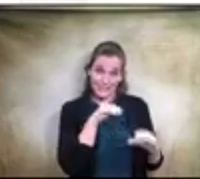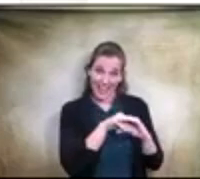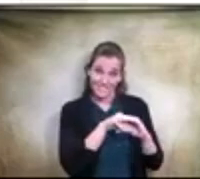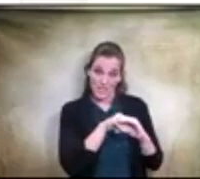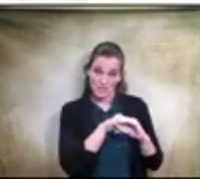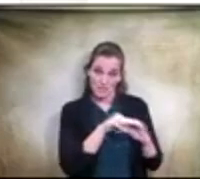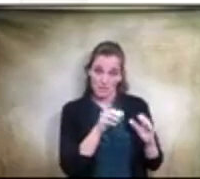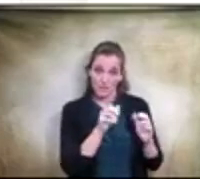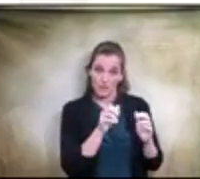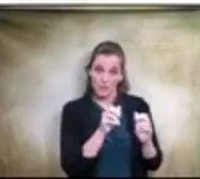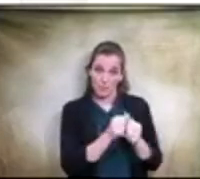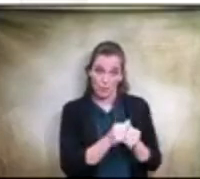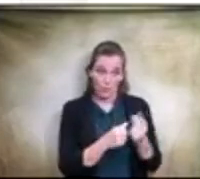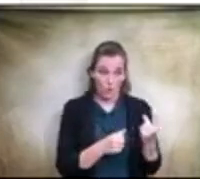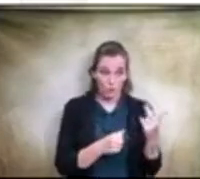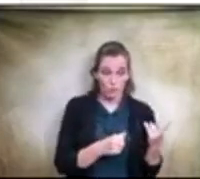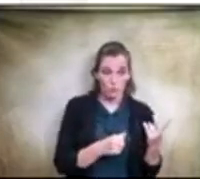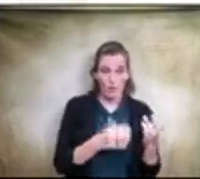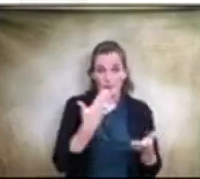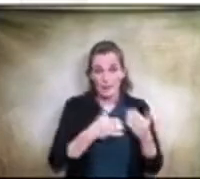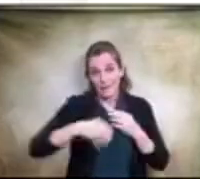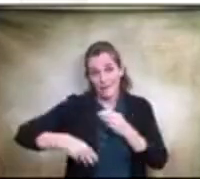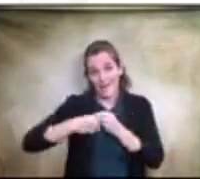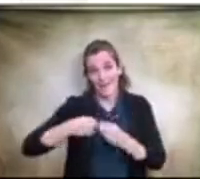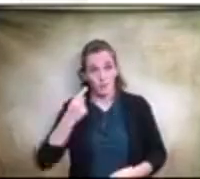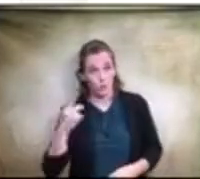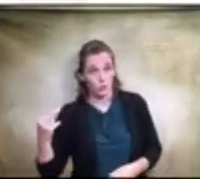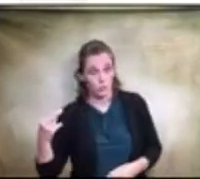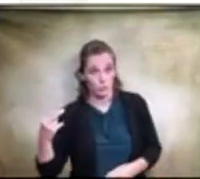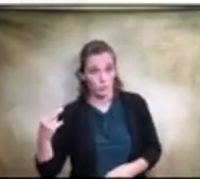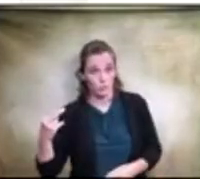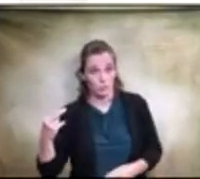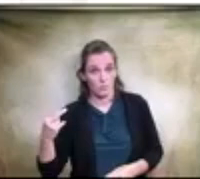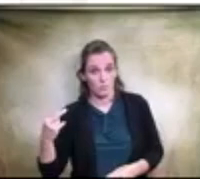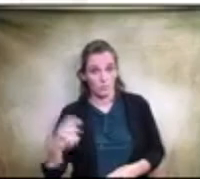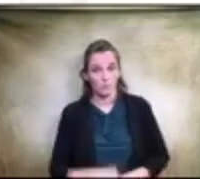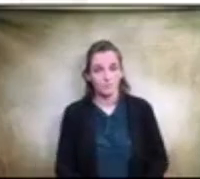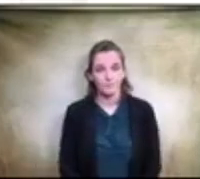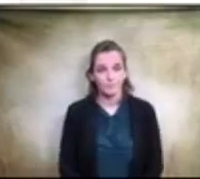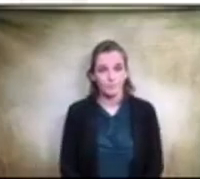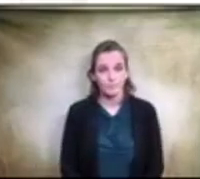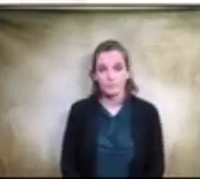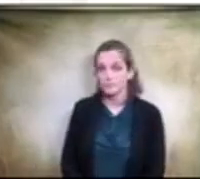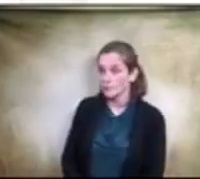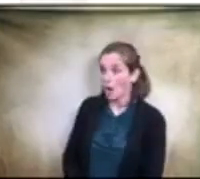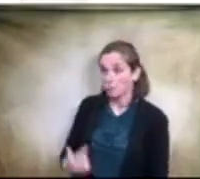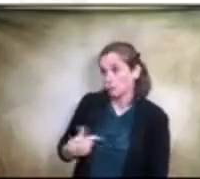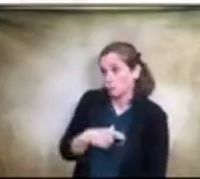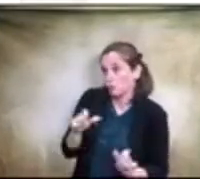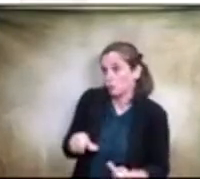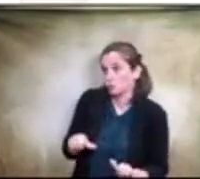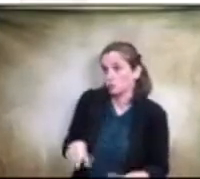two and adding one or two of those sure we can we can definitely evaluate the